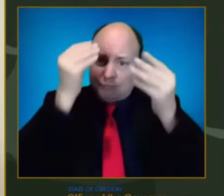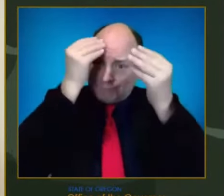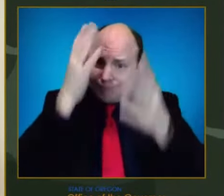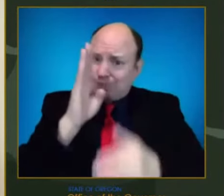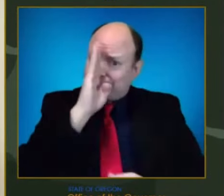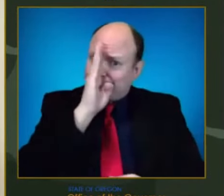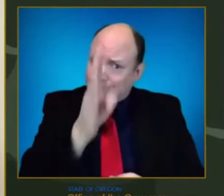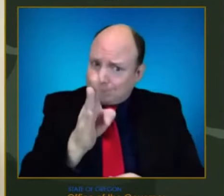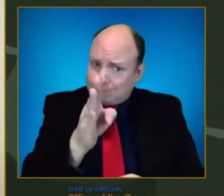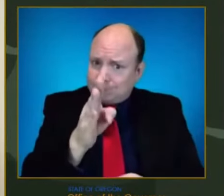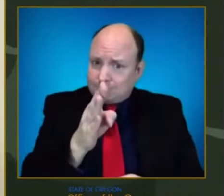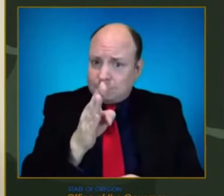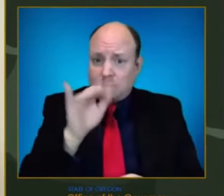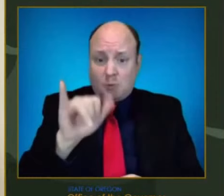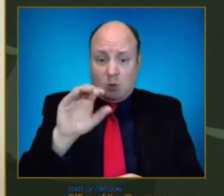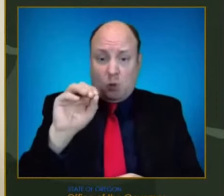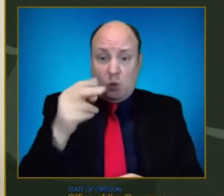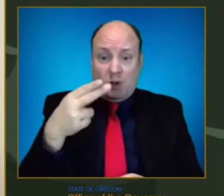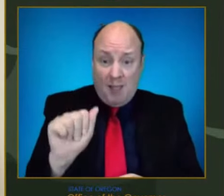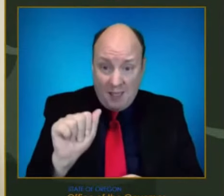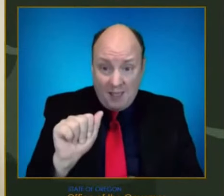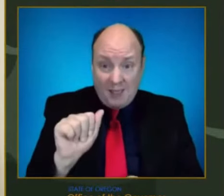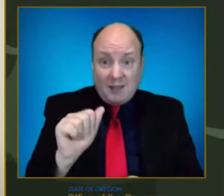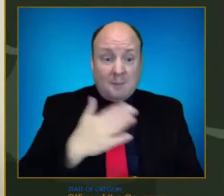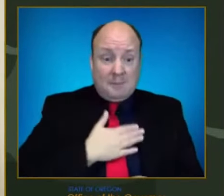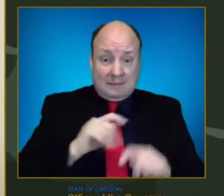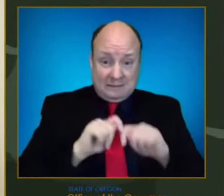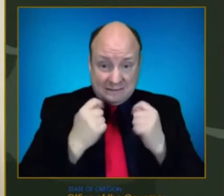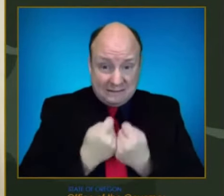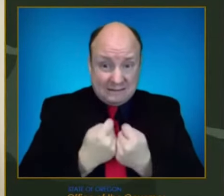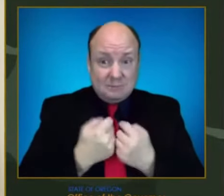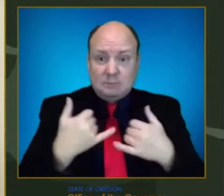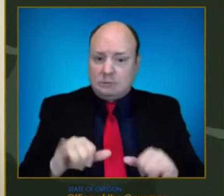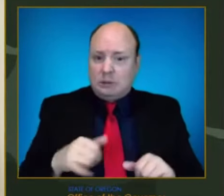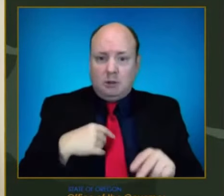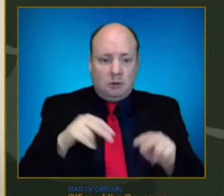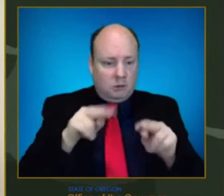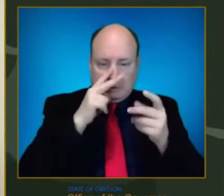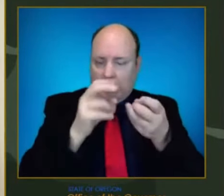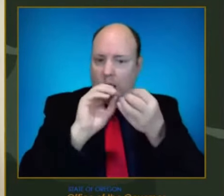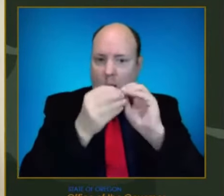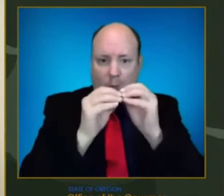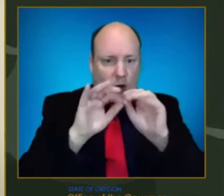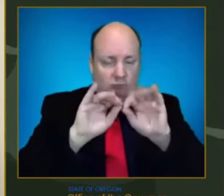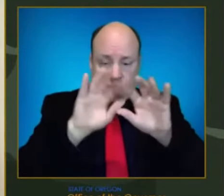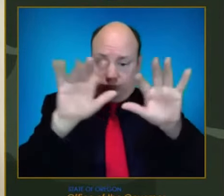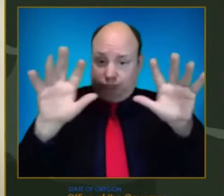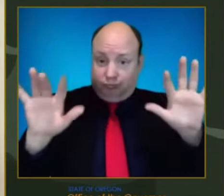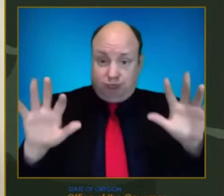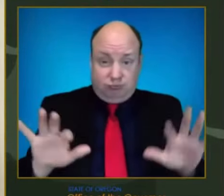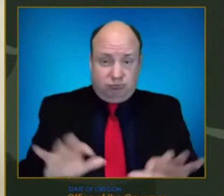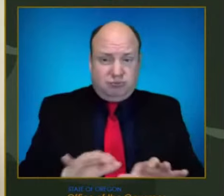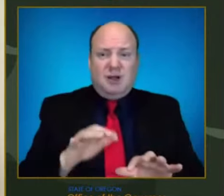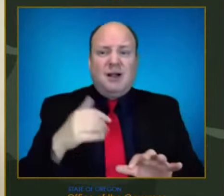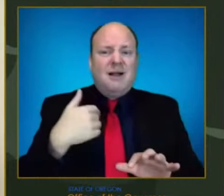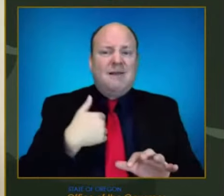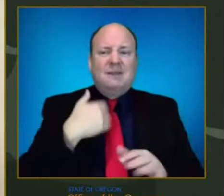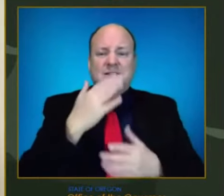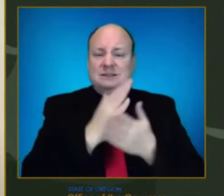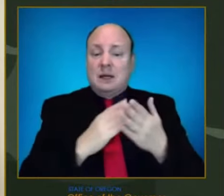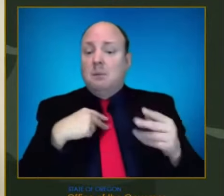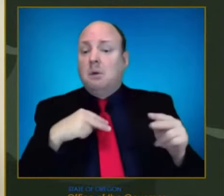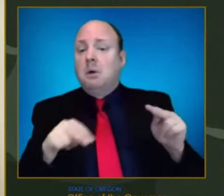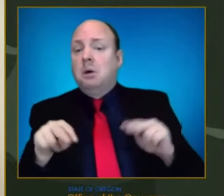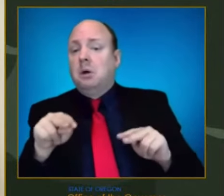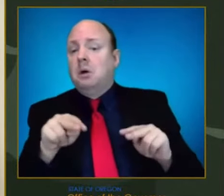my team are still reviewing the numbers is that we have time now for Oregonians to take action and we're asking